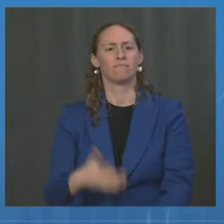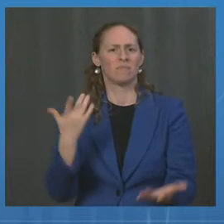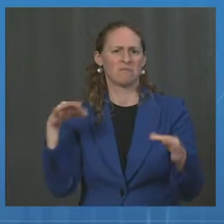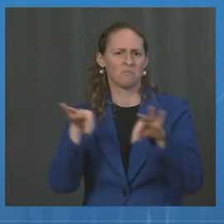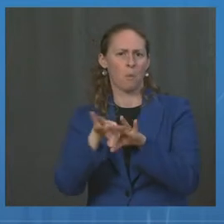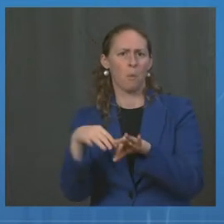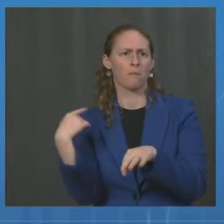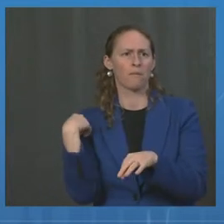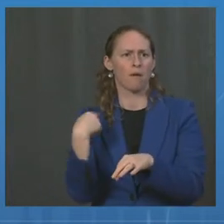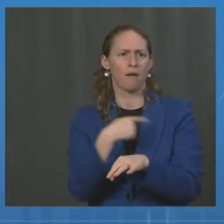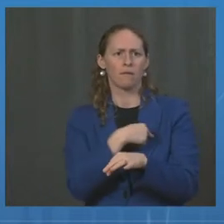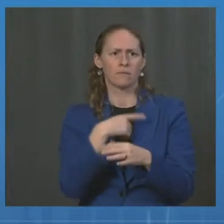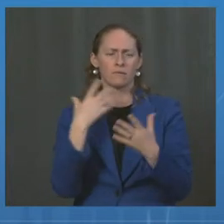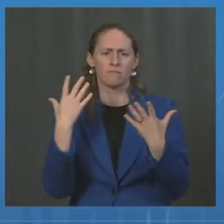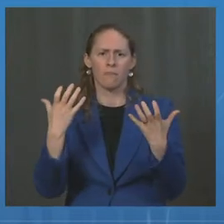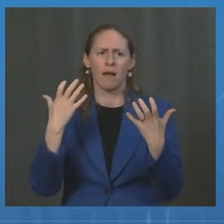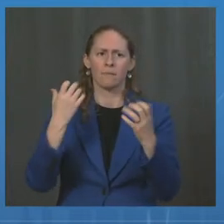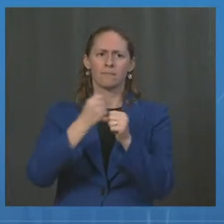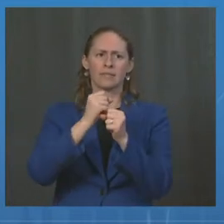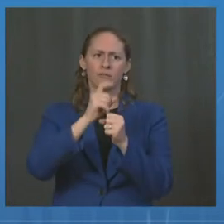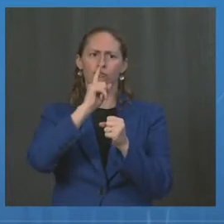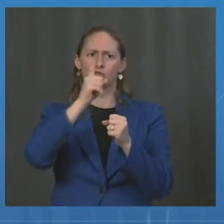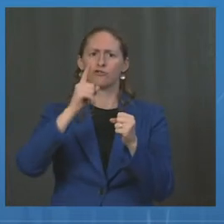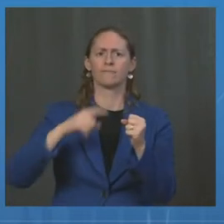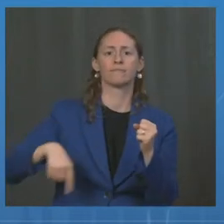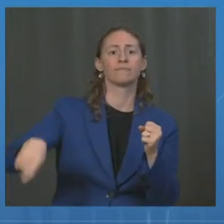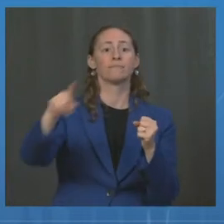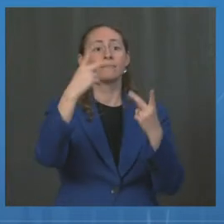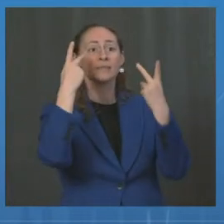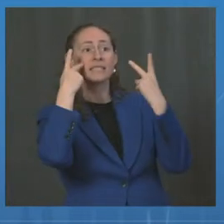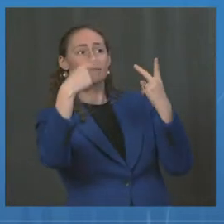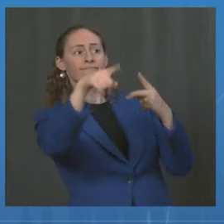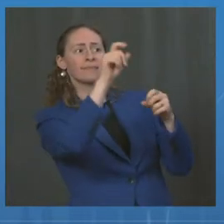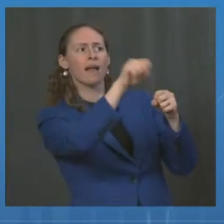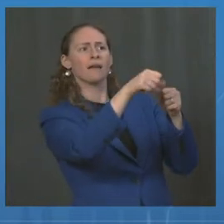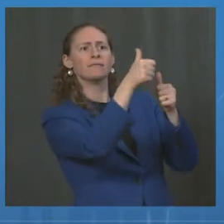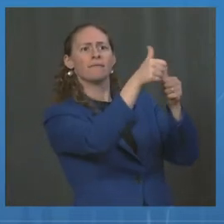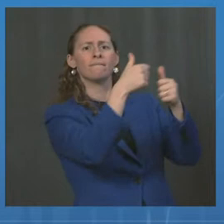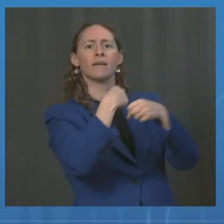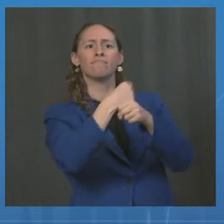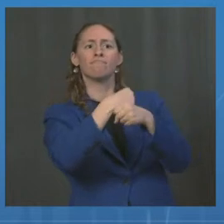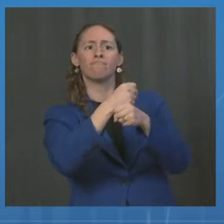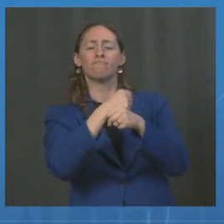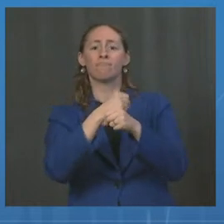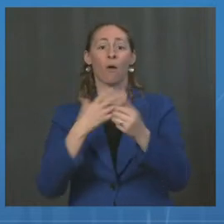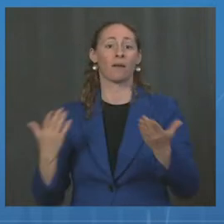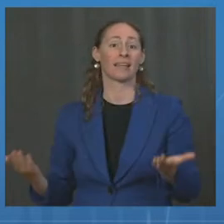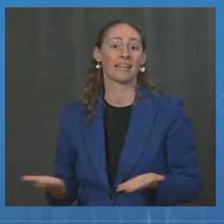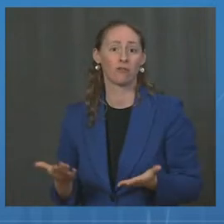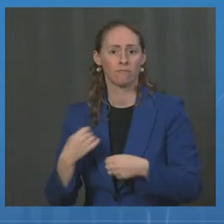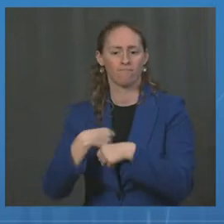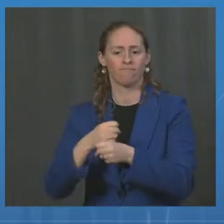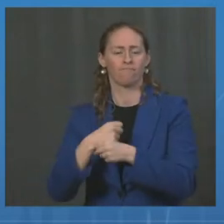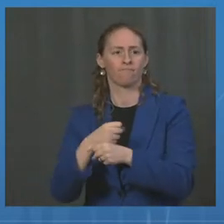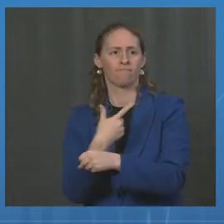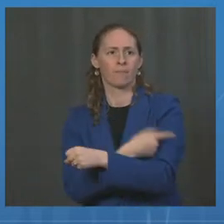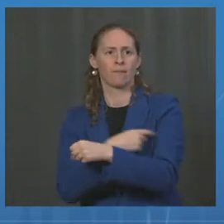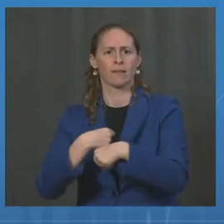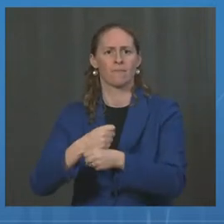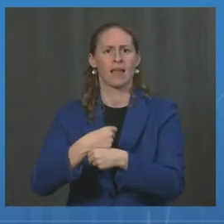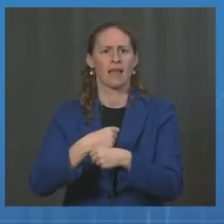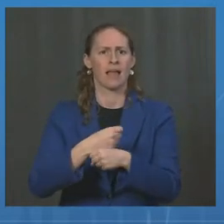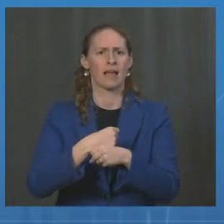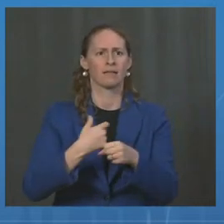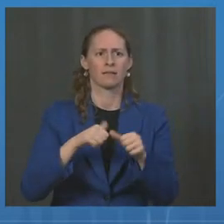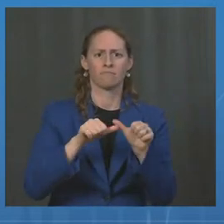vaccine manufacturing capacity here at home and in other countries around the world. Increasing vaccine